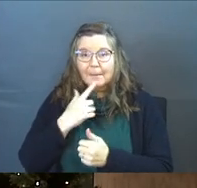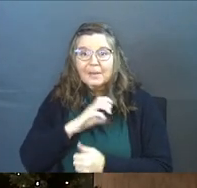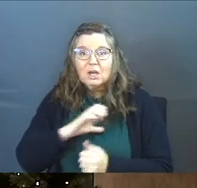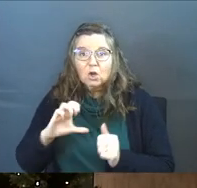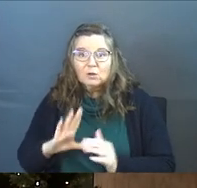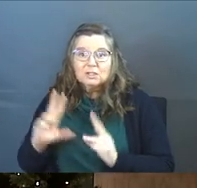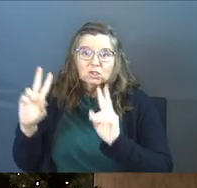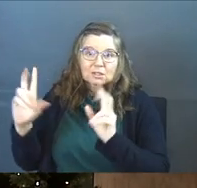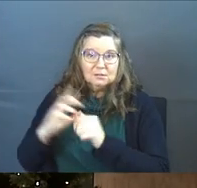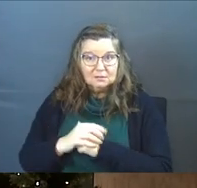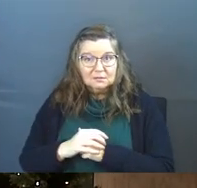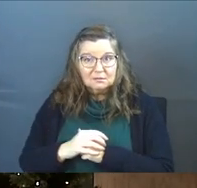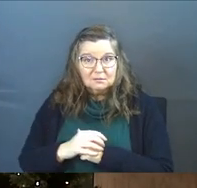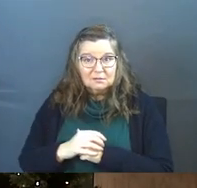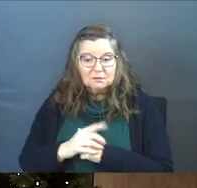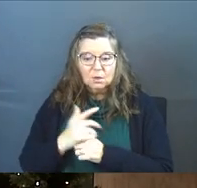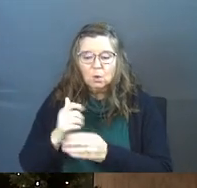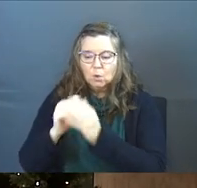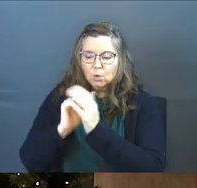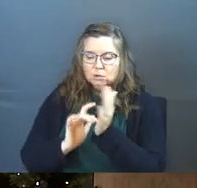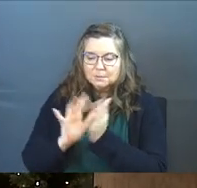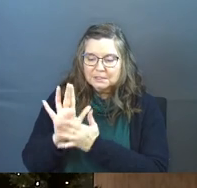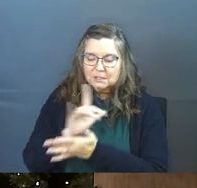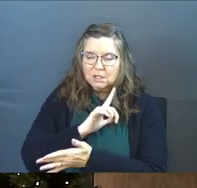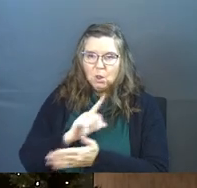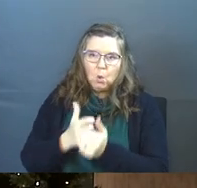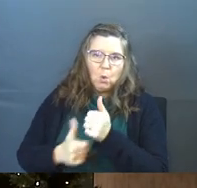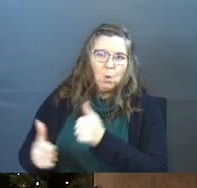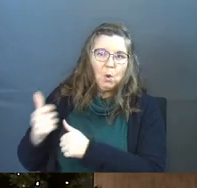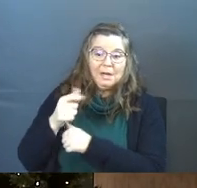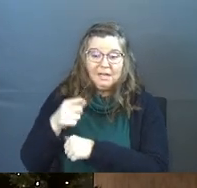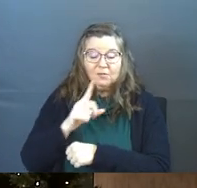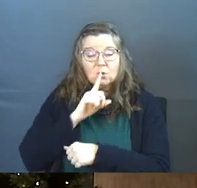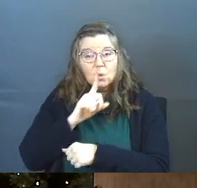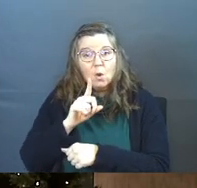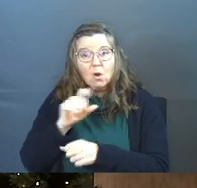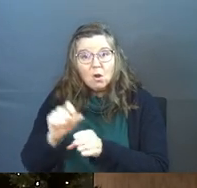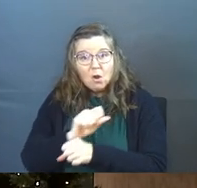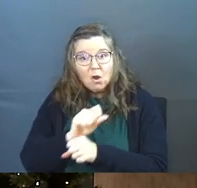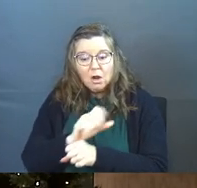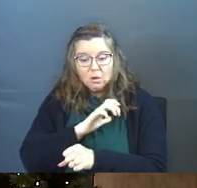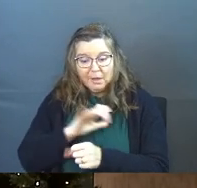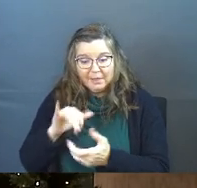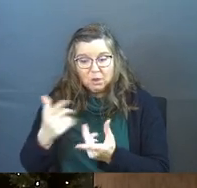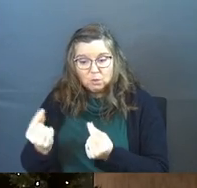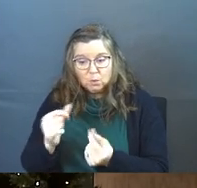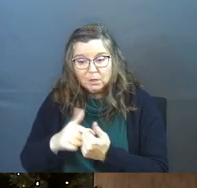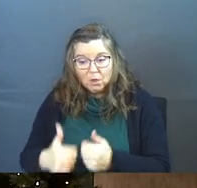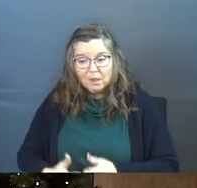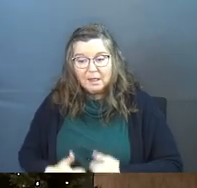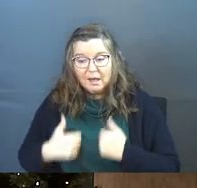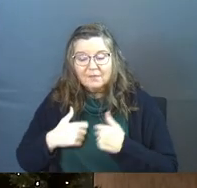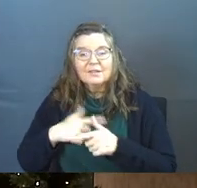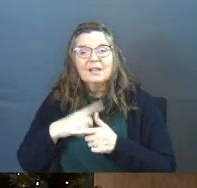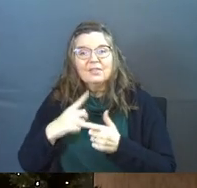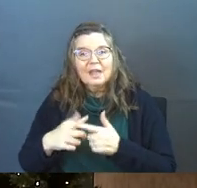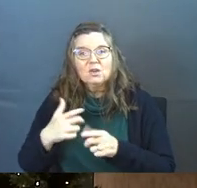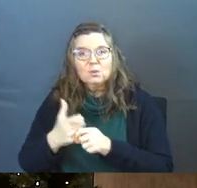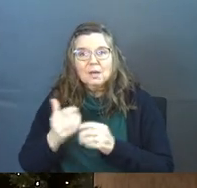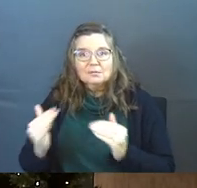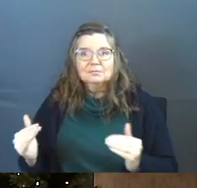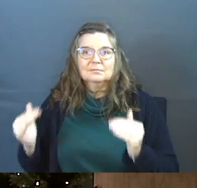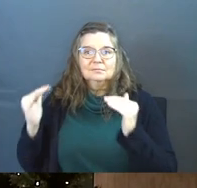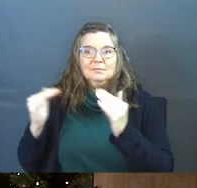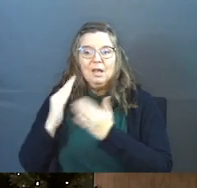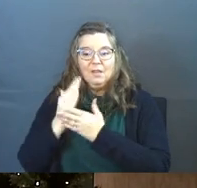Be a Christian. Worship Jesus as Lord. If you are a Christian, and that's what you're doing with your life, then you get to